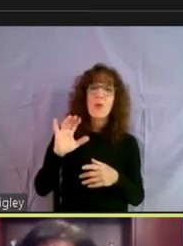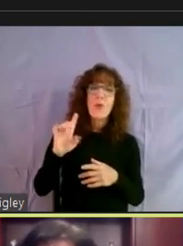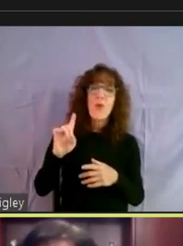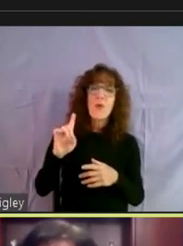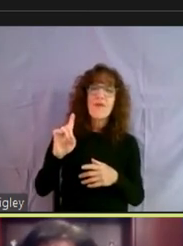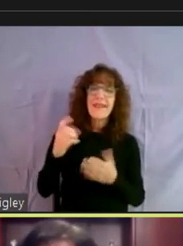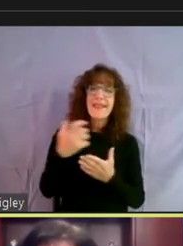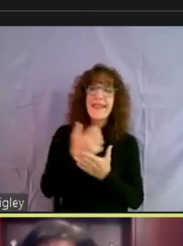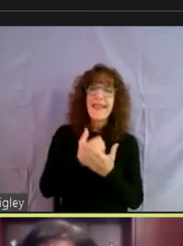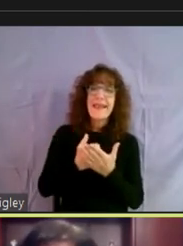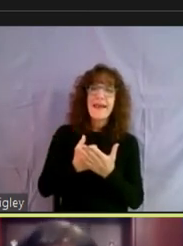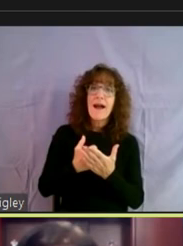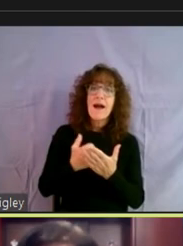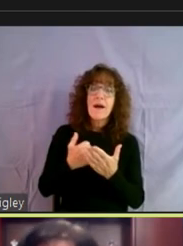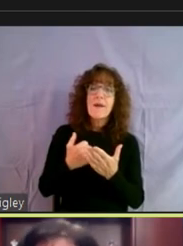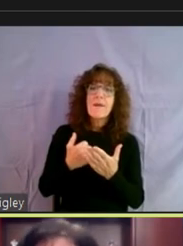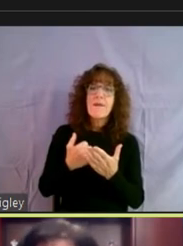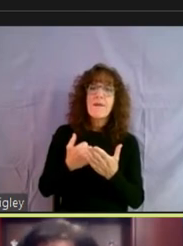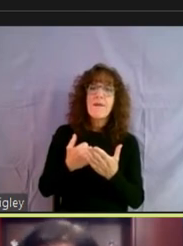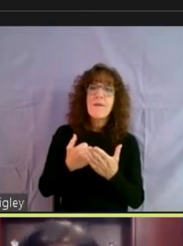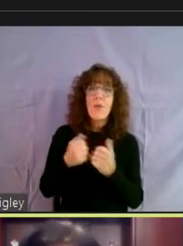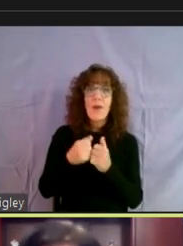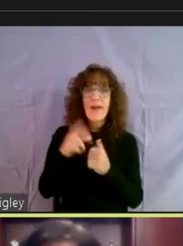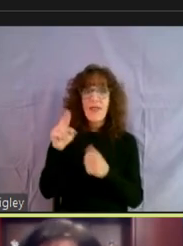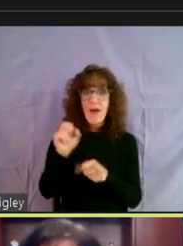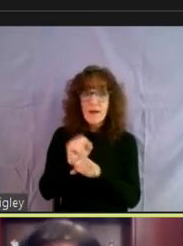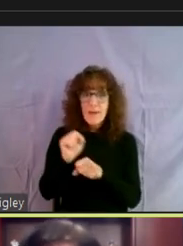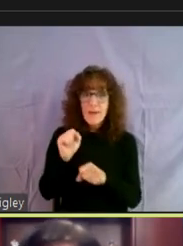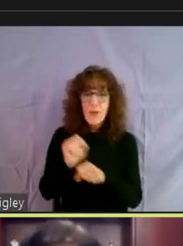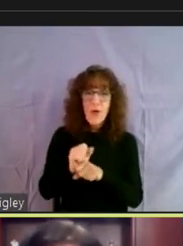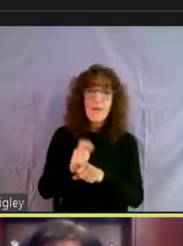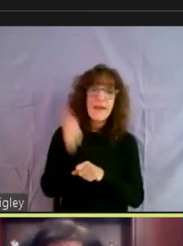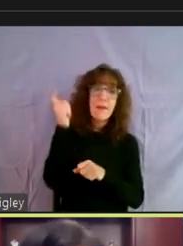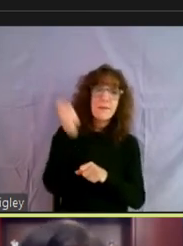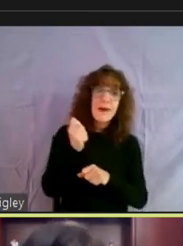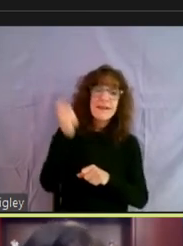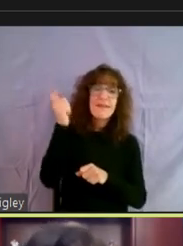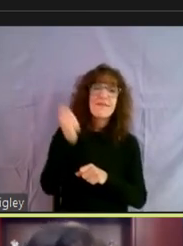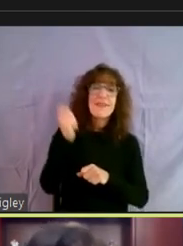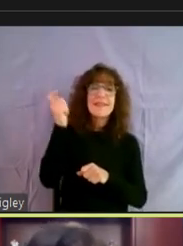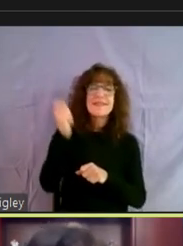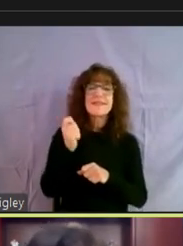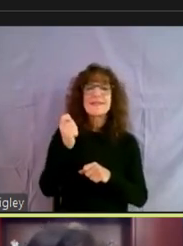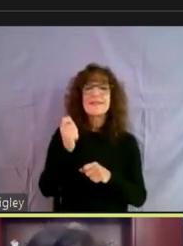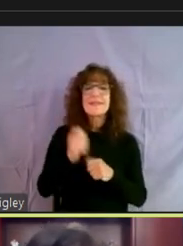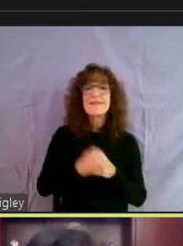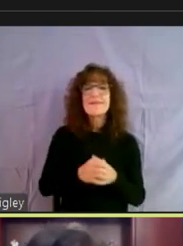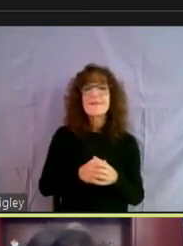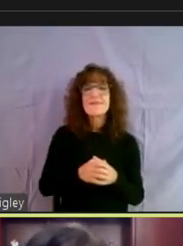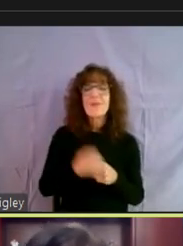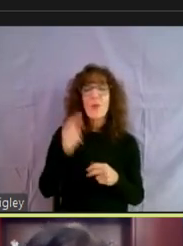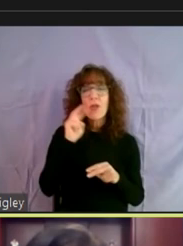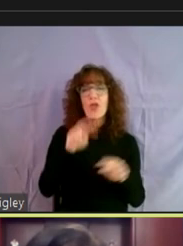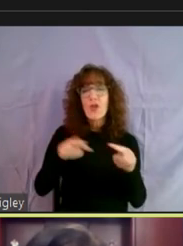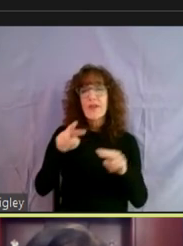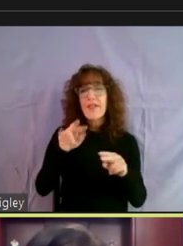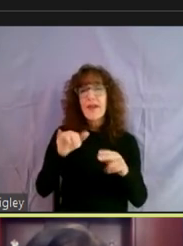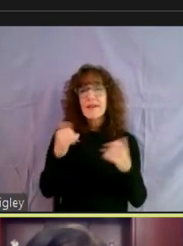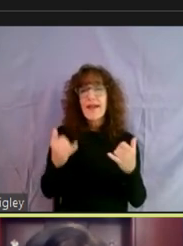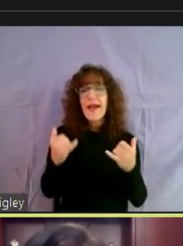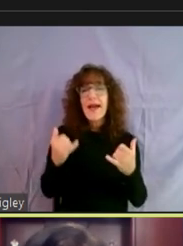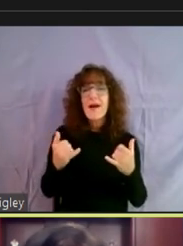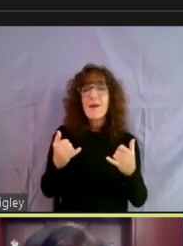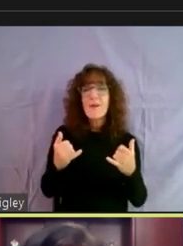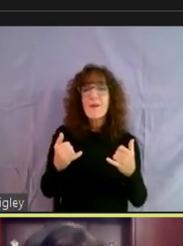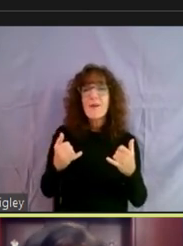you know, what their income is based on their unemployment and the benefits that they are receiving. So, um, we look at that now and we, they